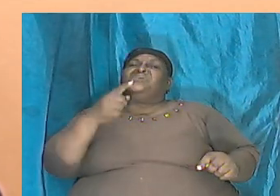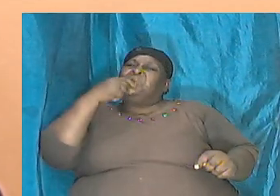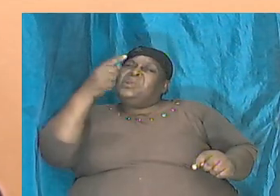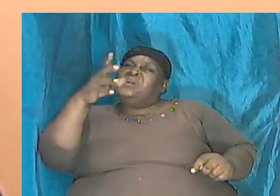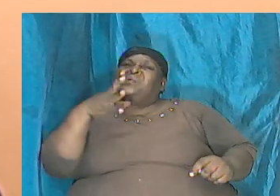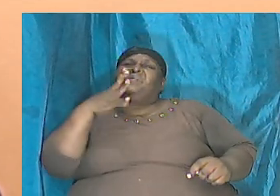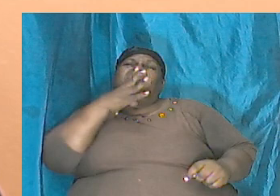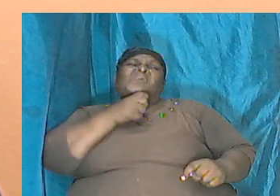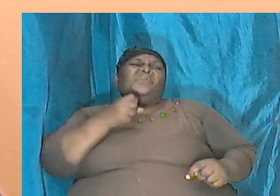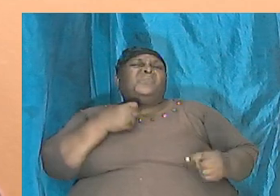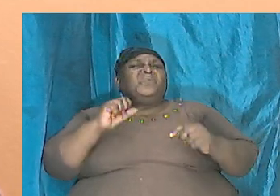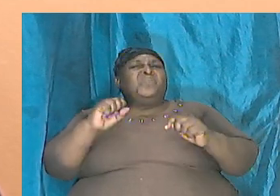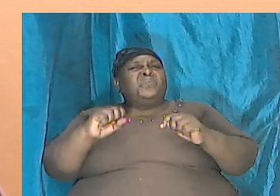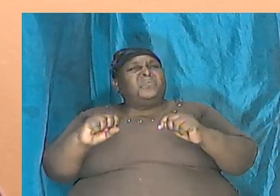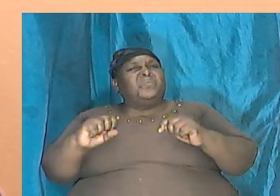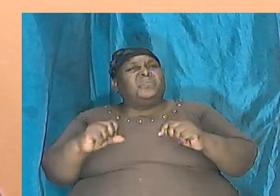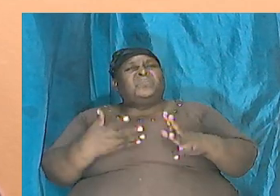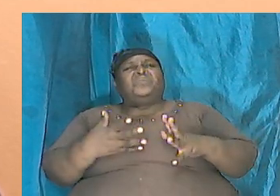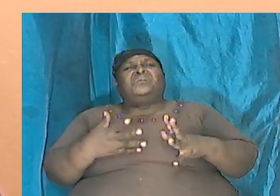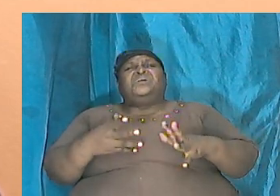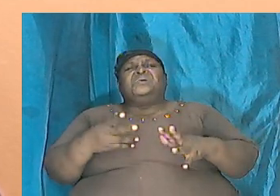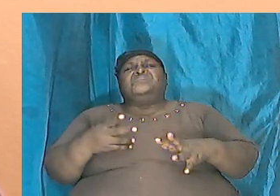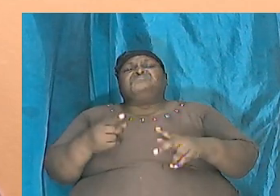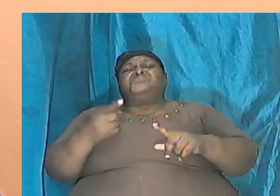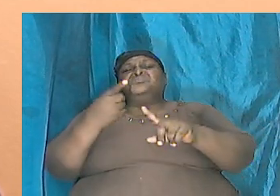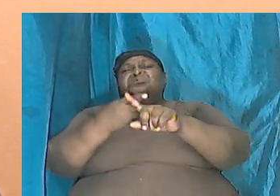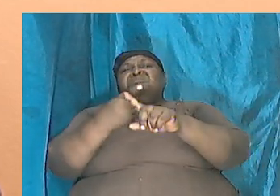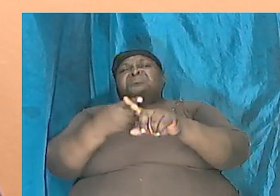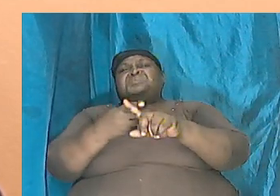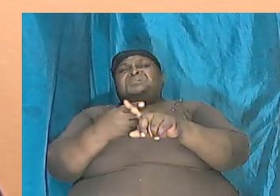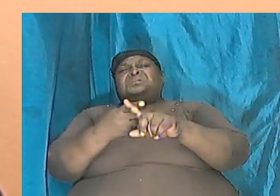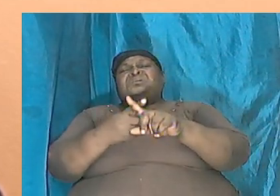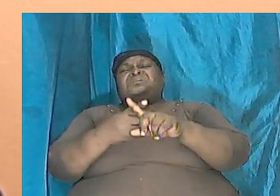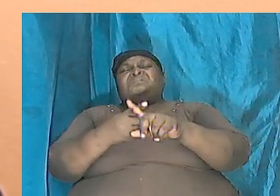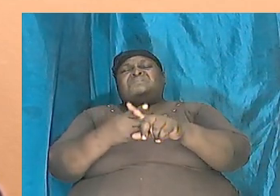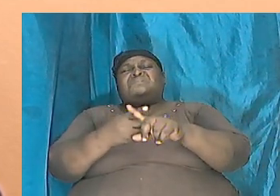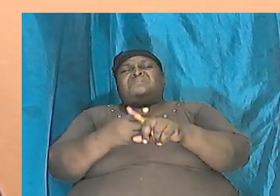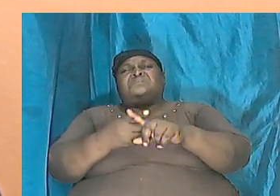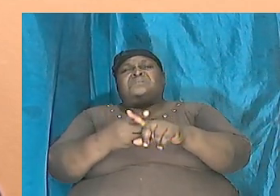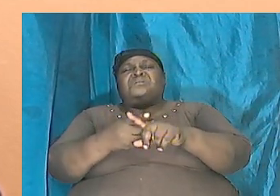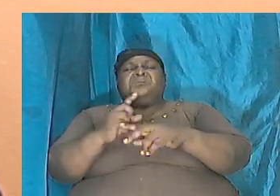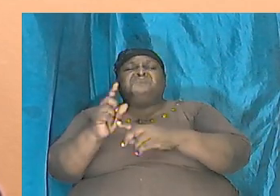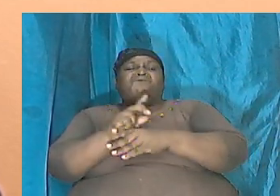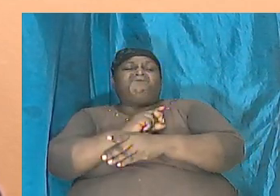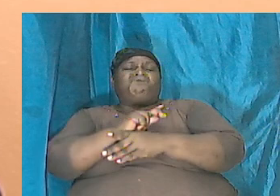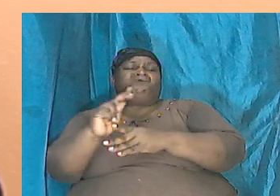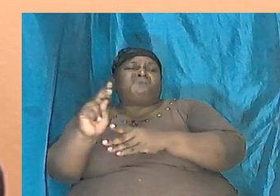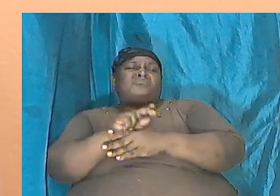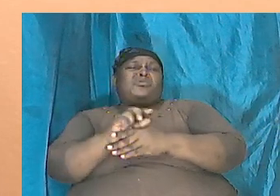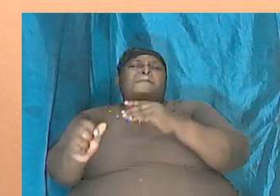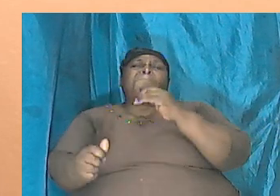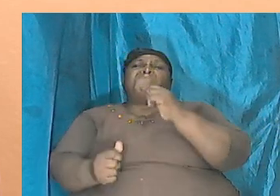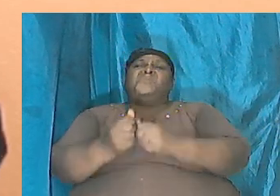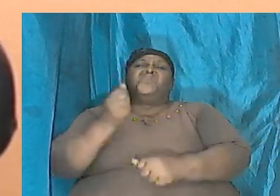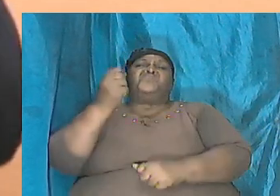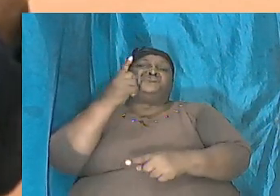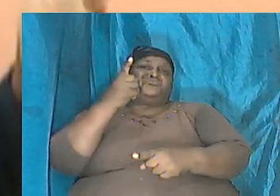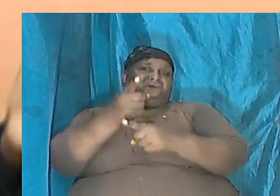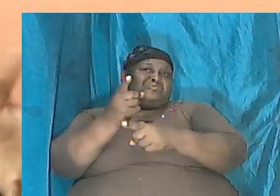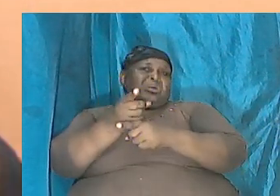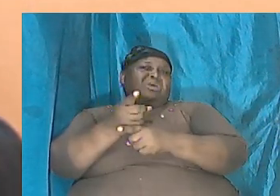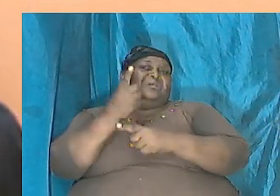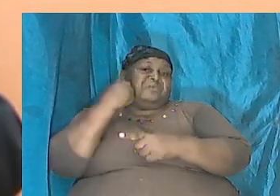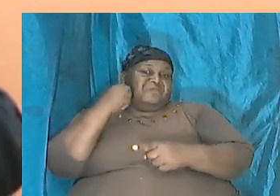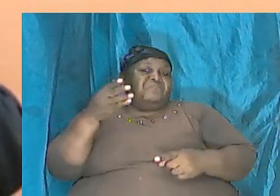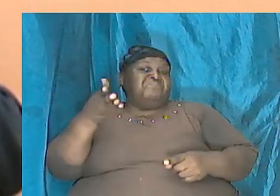the dating methods that they probably might use that they believe is most appropriate for